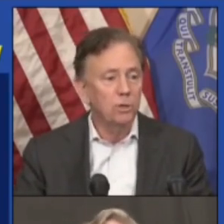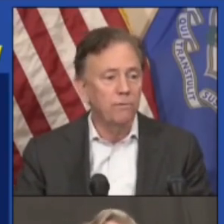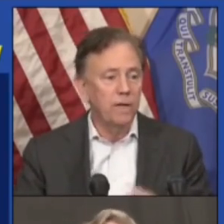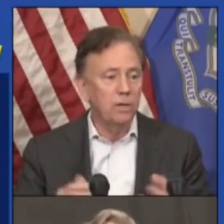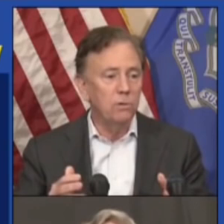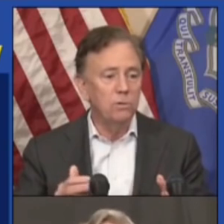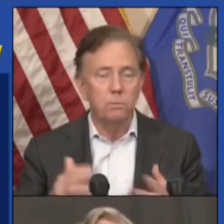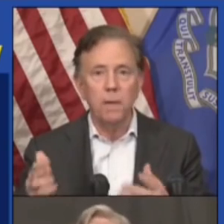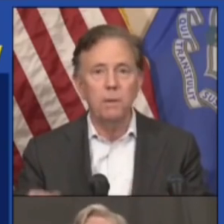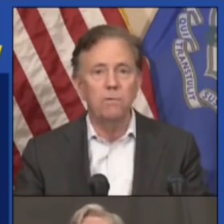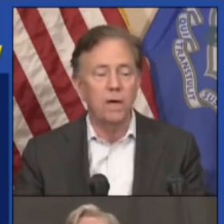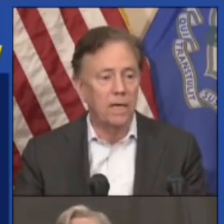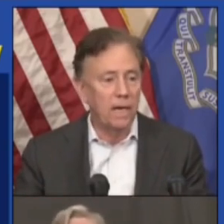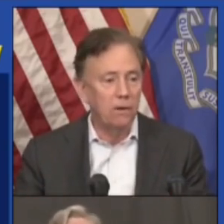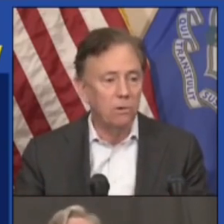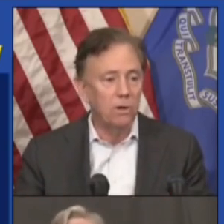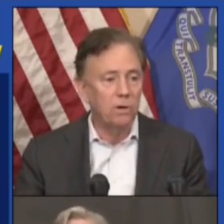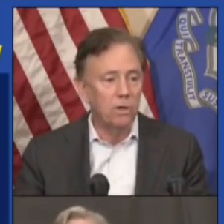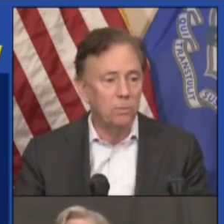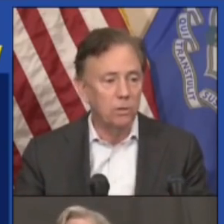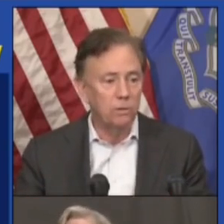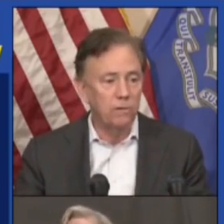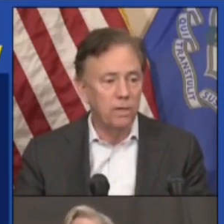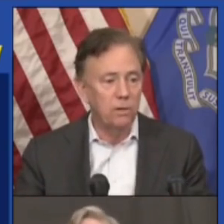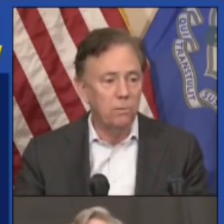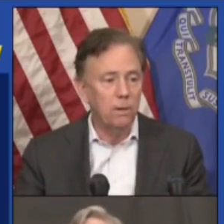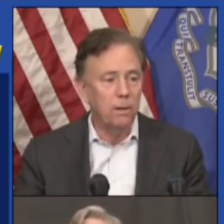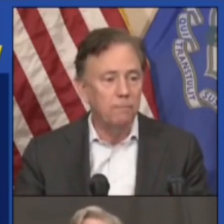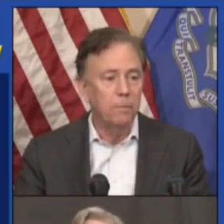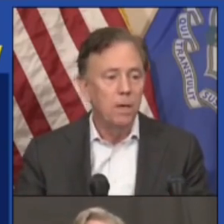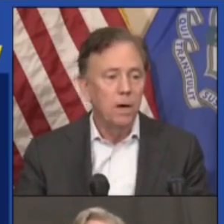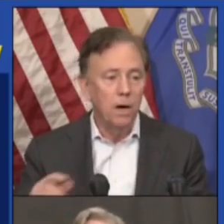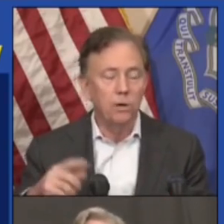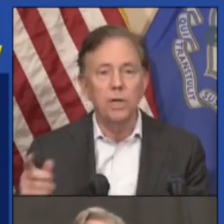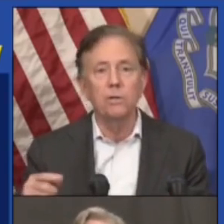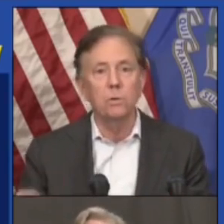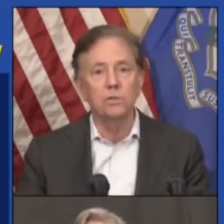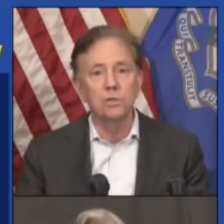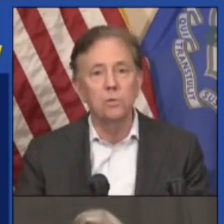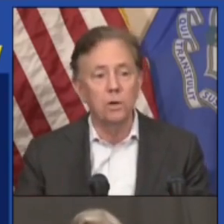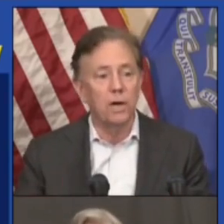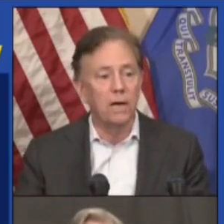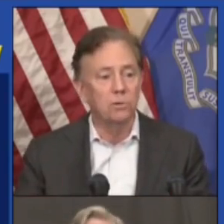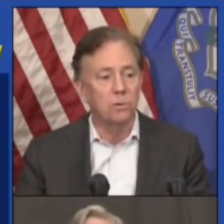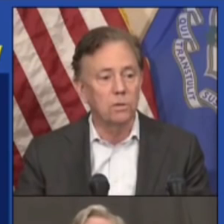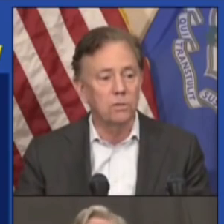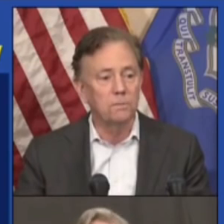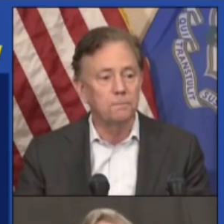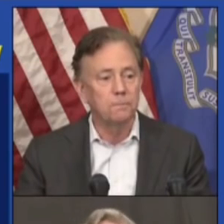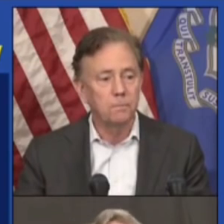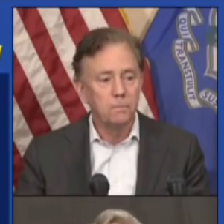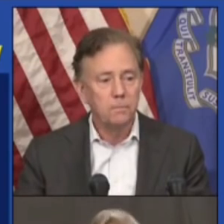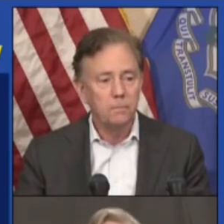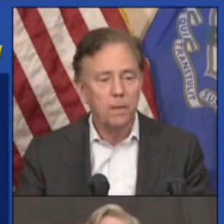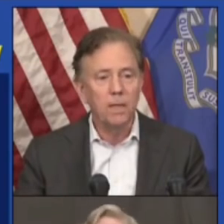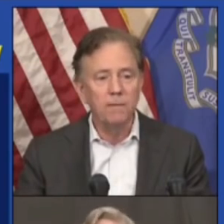Commercial venues, maybe you've got a caterer there at a commercial venue. 100 indoors, 200 outdoors,